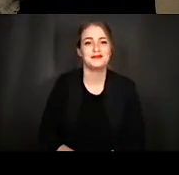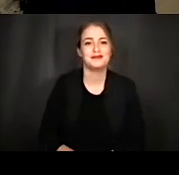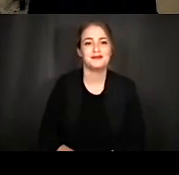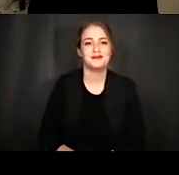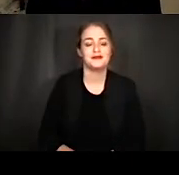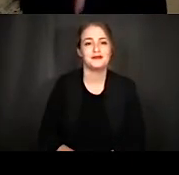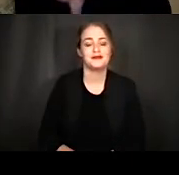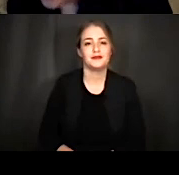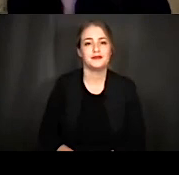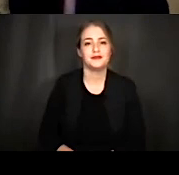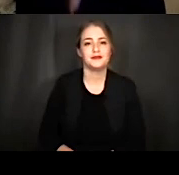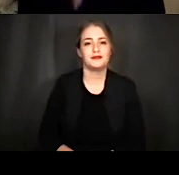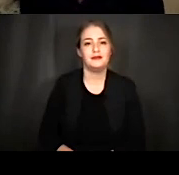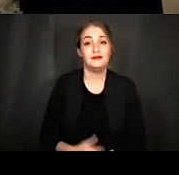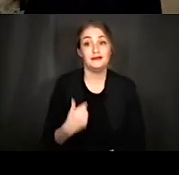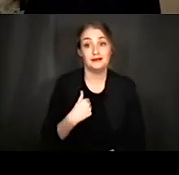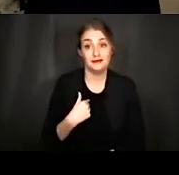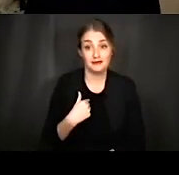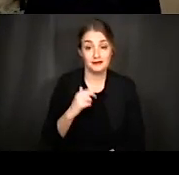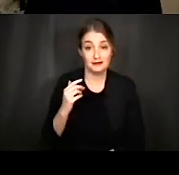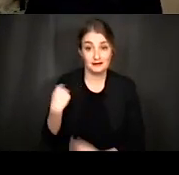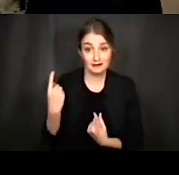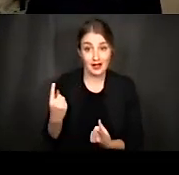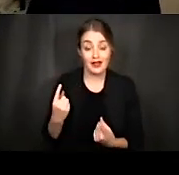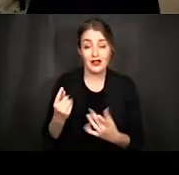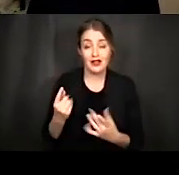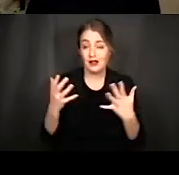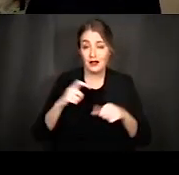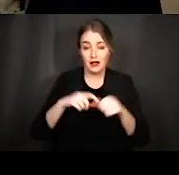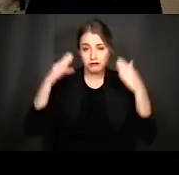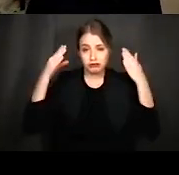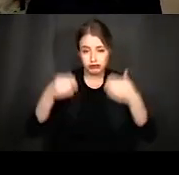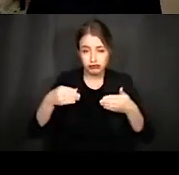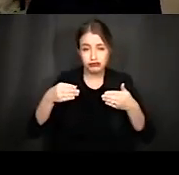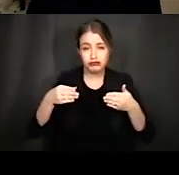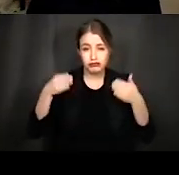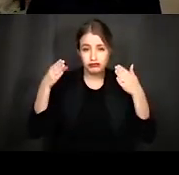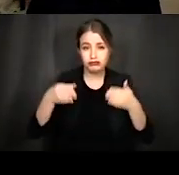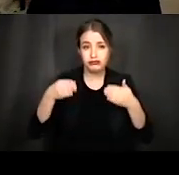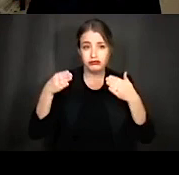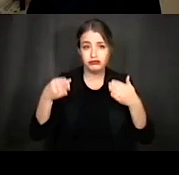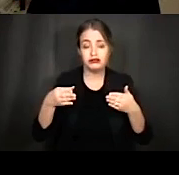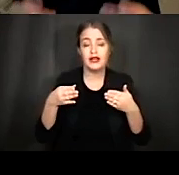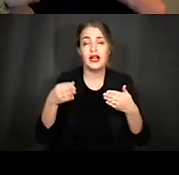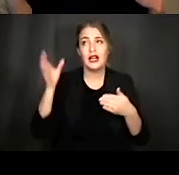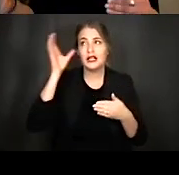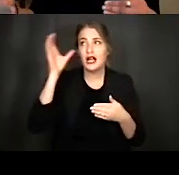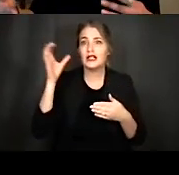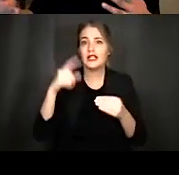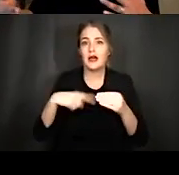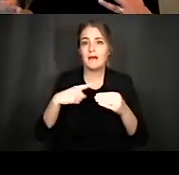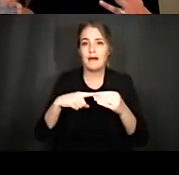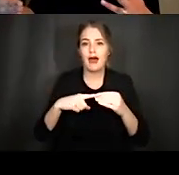And so I've spent a lot of time focusing on this kind of concept of bottom-up